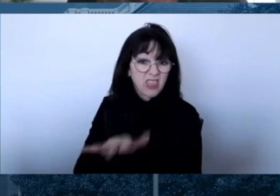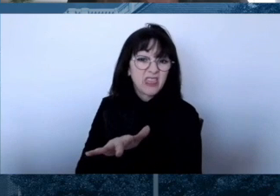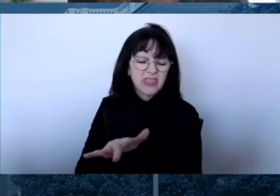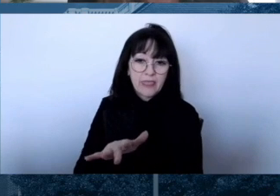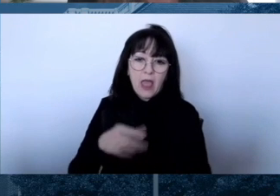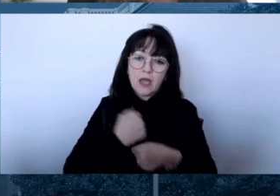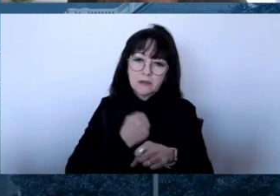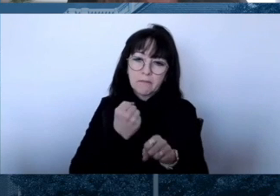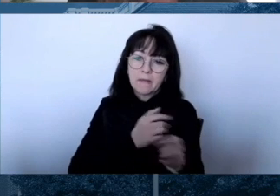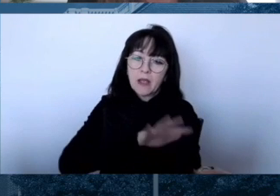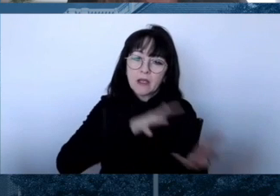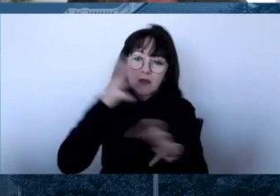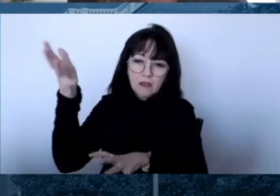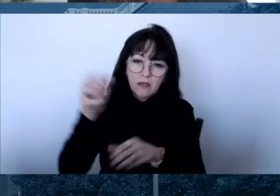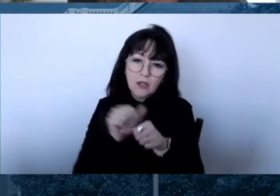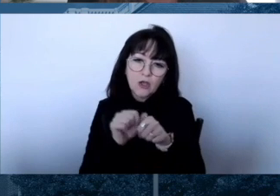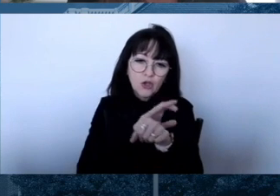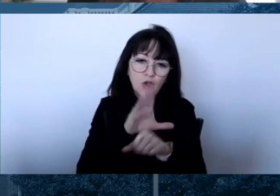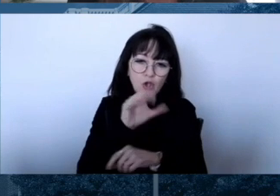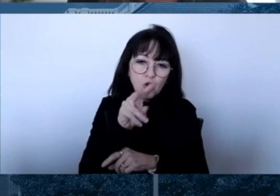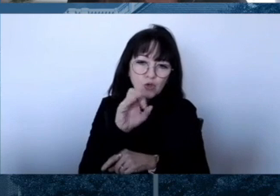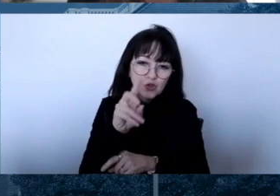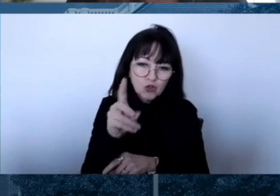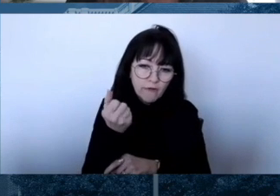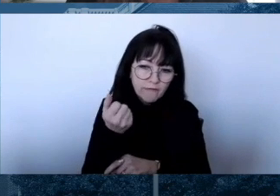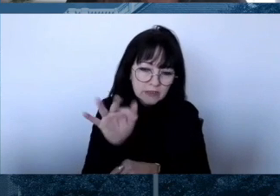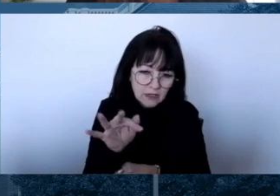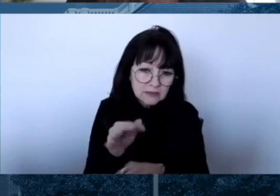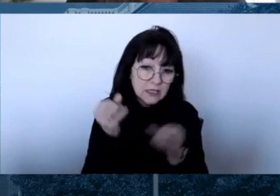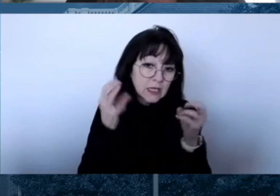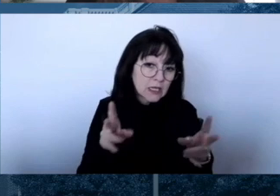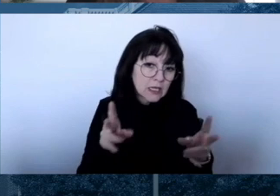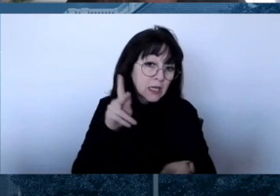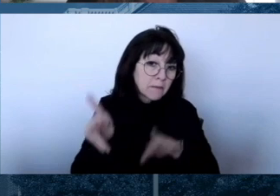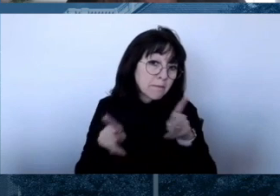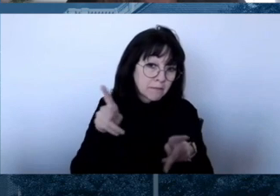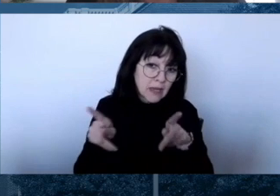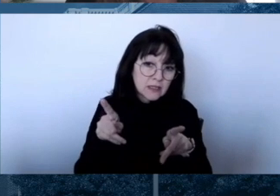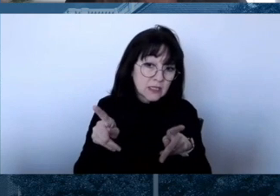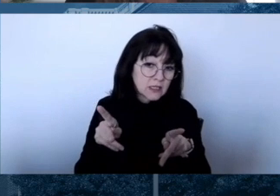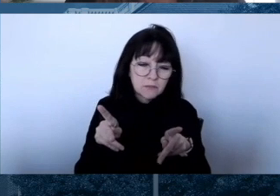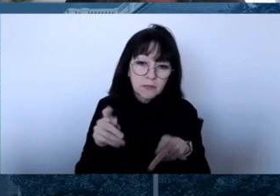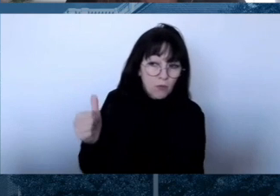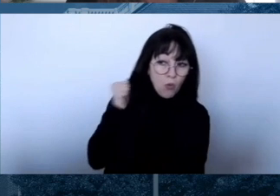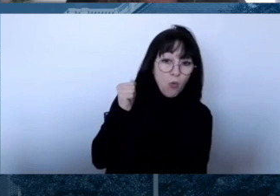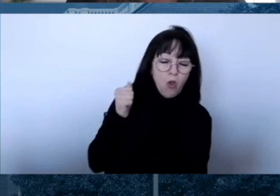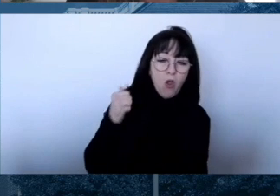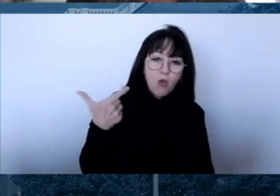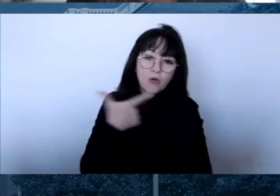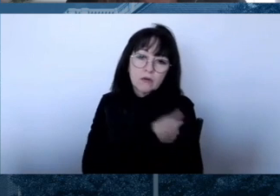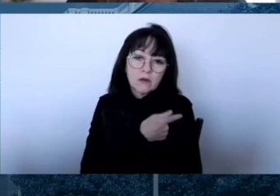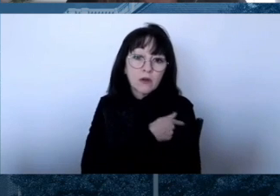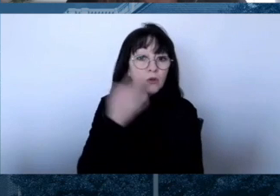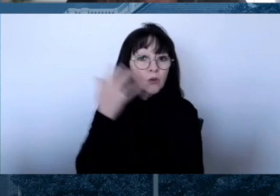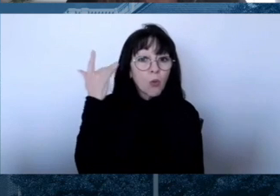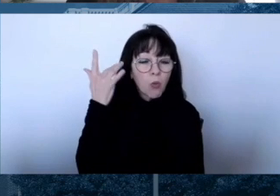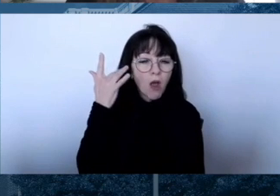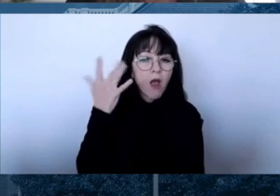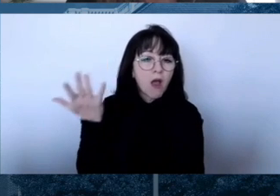continues to prevent Americans from getting vaccinated, prolonging the pandemic and putting lives at risk.